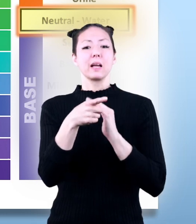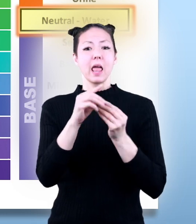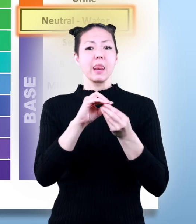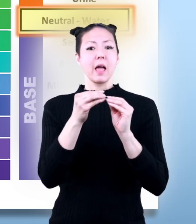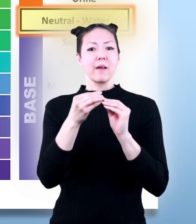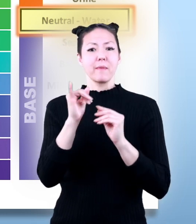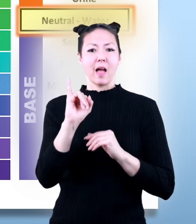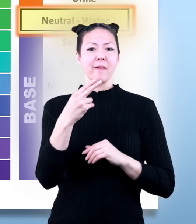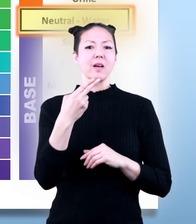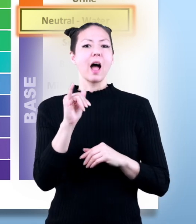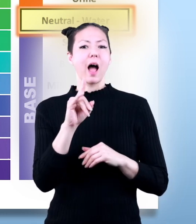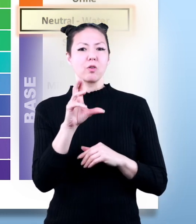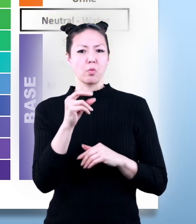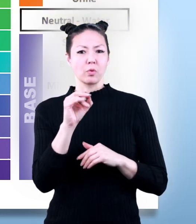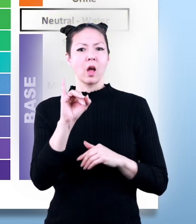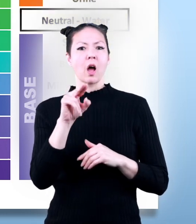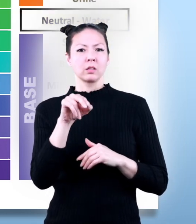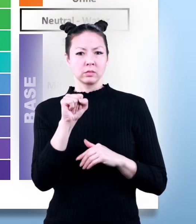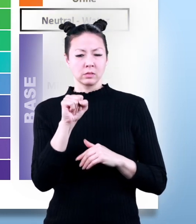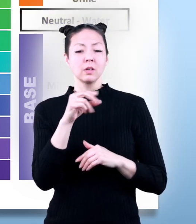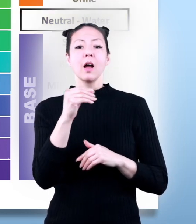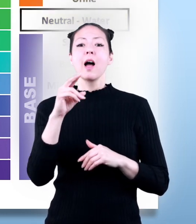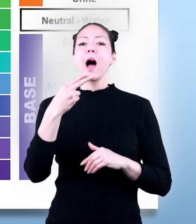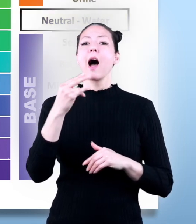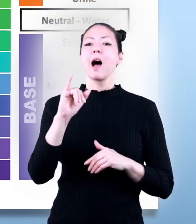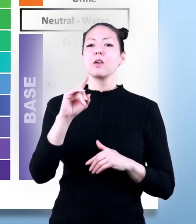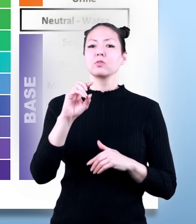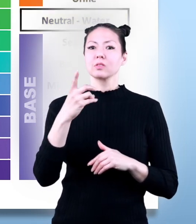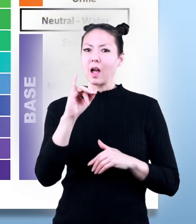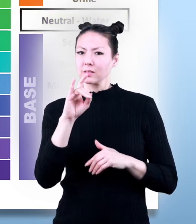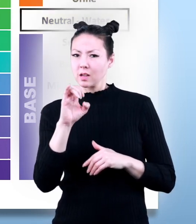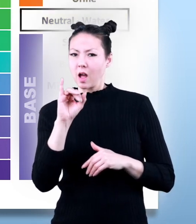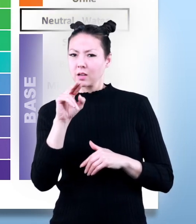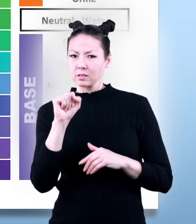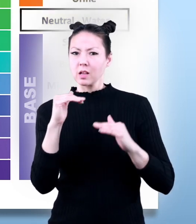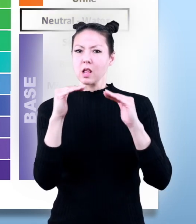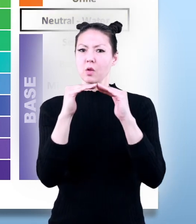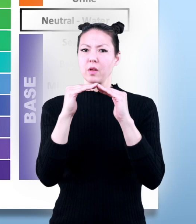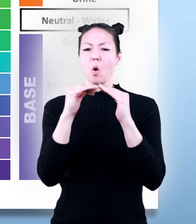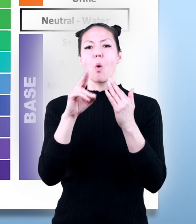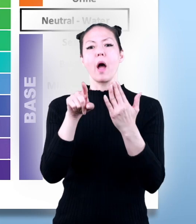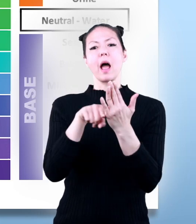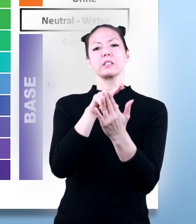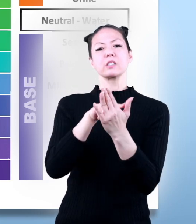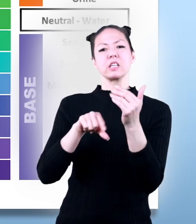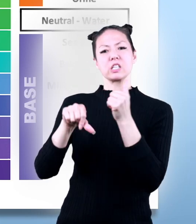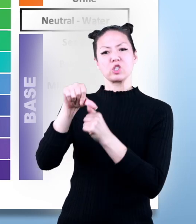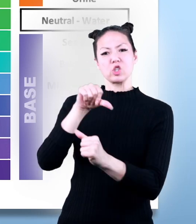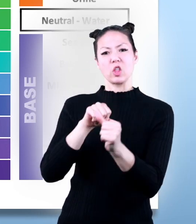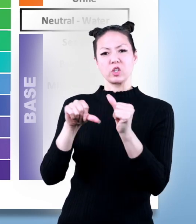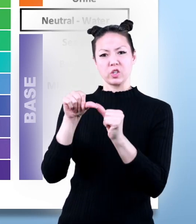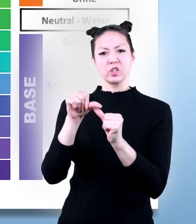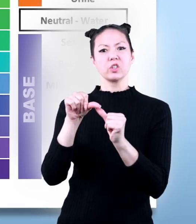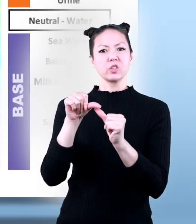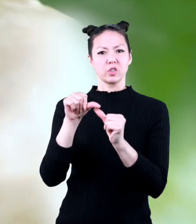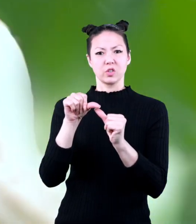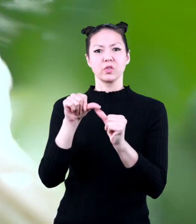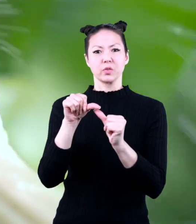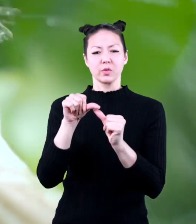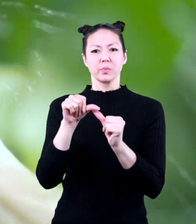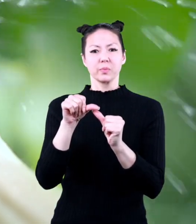means that the number of hydrogen ions and hydroxide ions are equal and cancel each other out